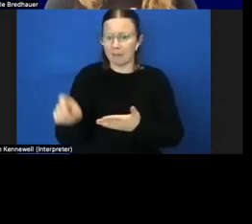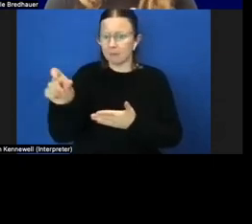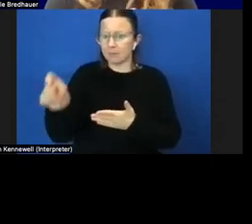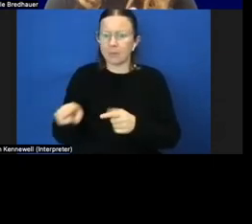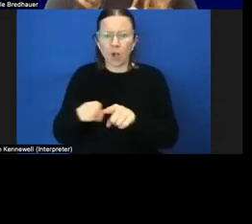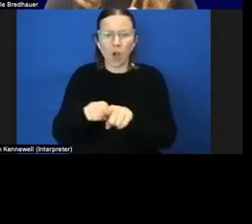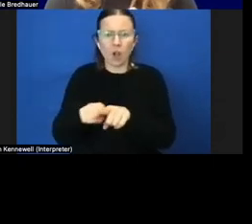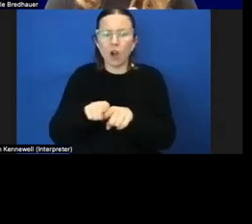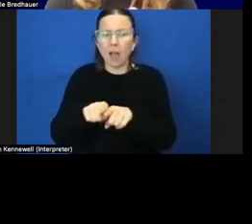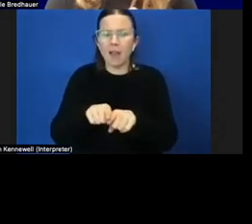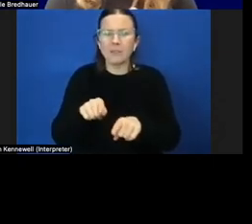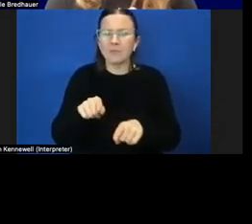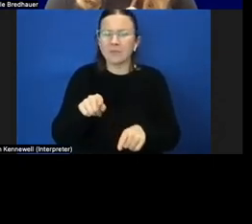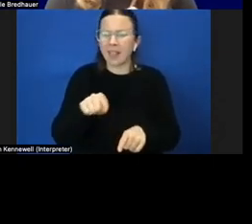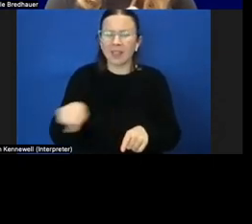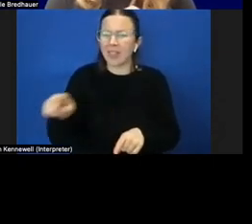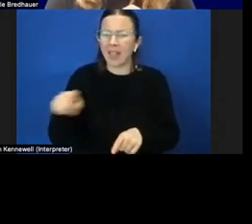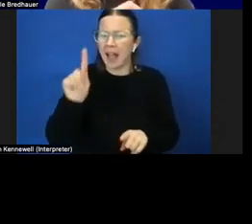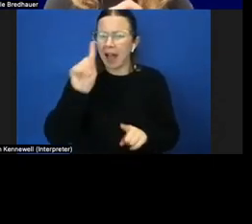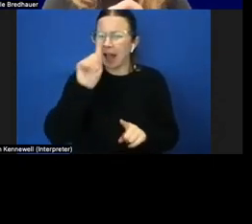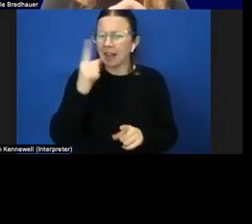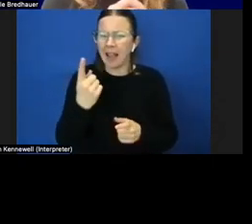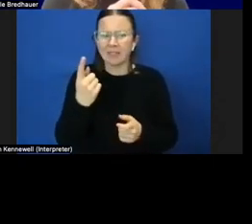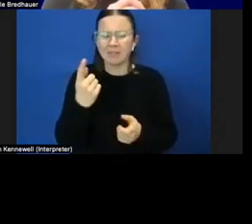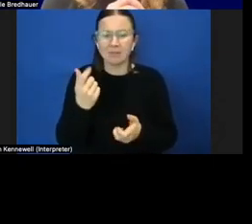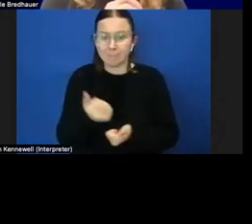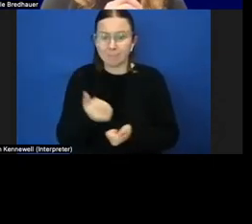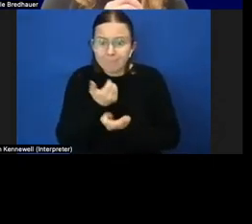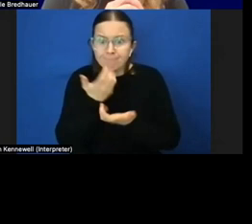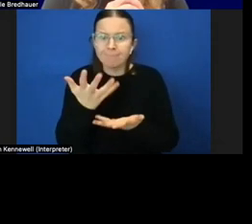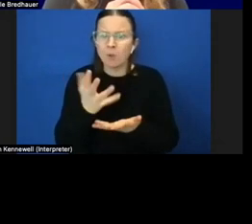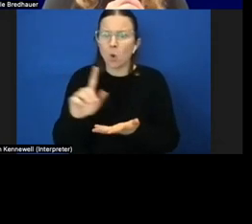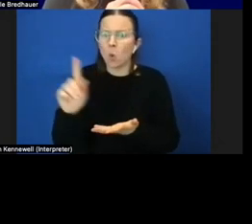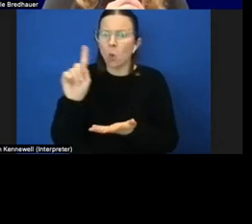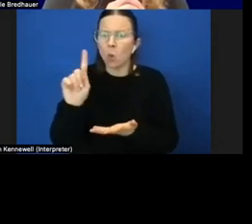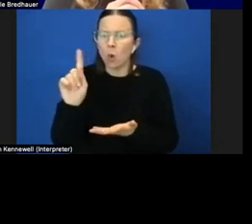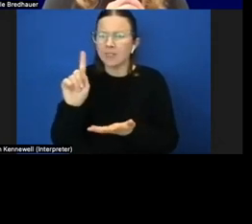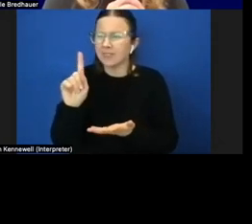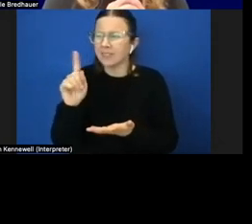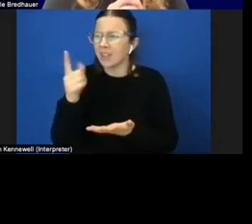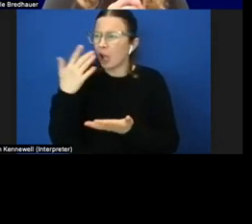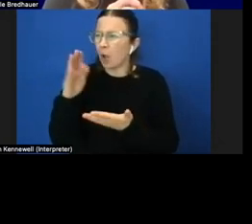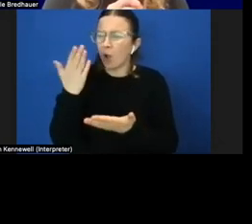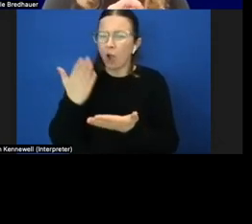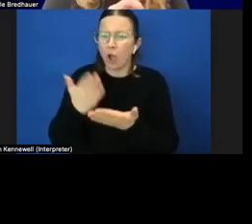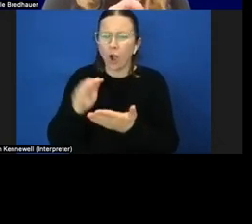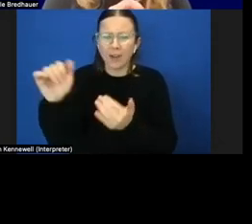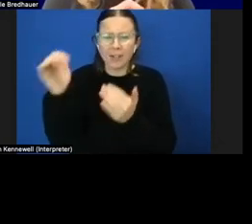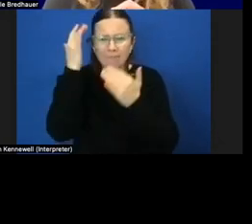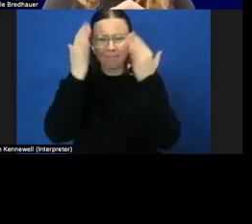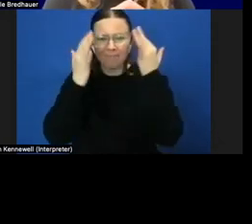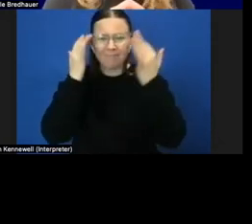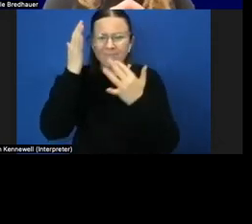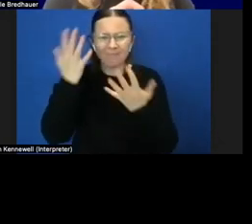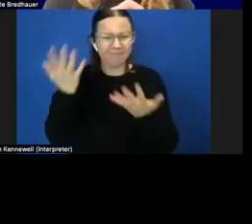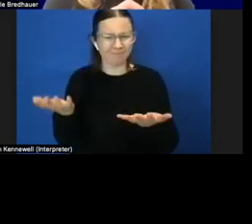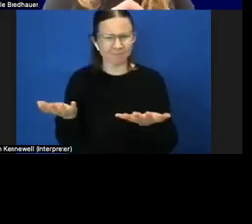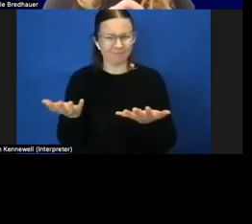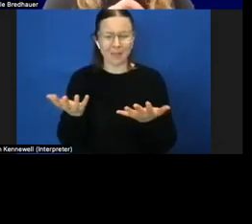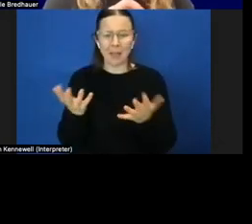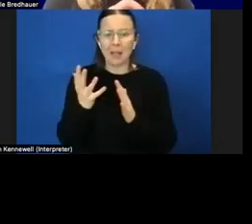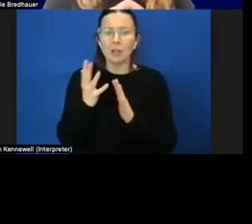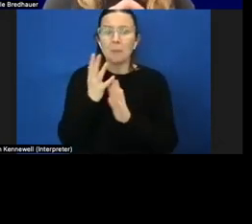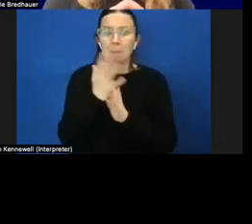cannot articulate and tell us what's going on for them and so we are making